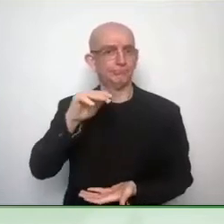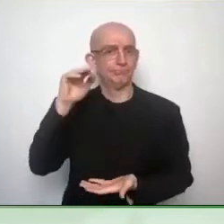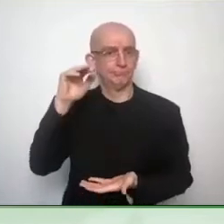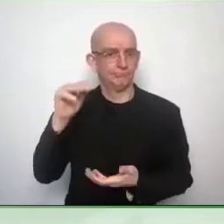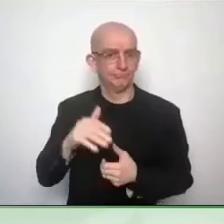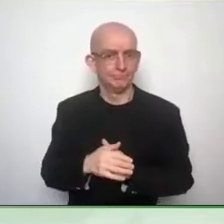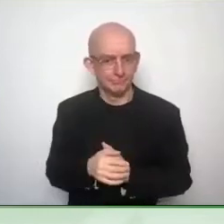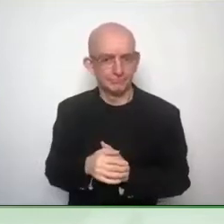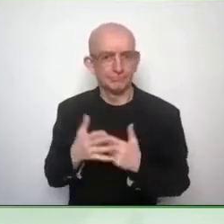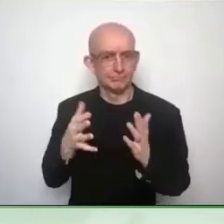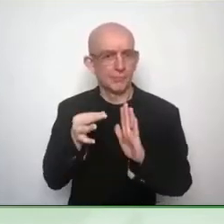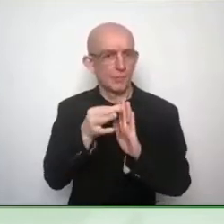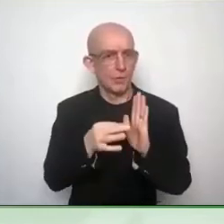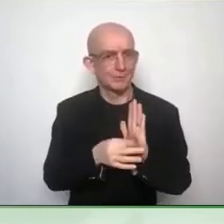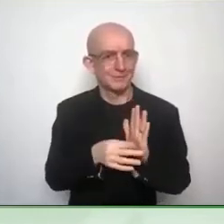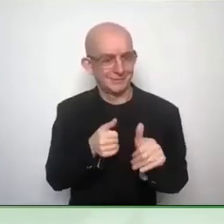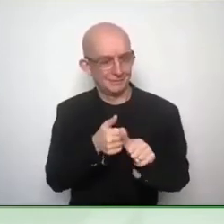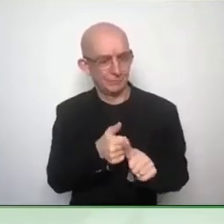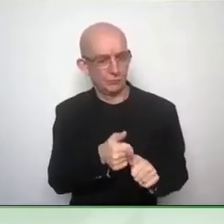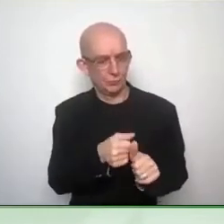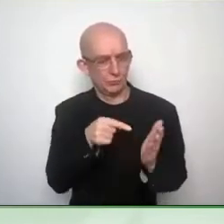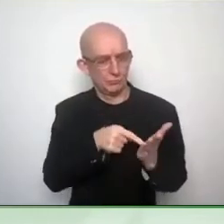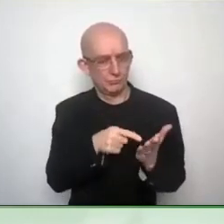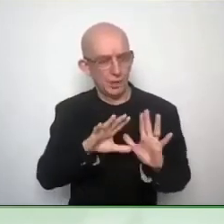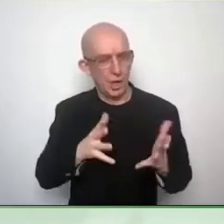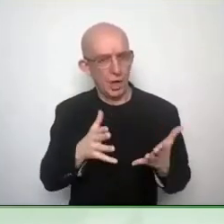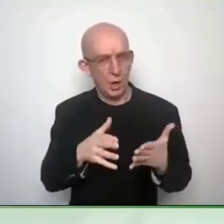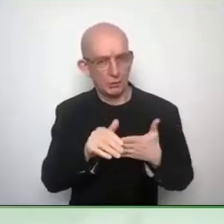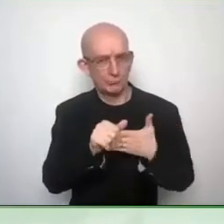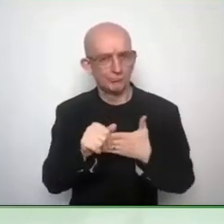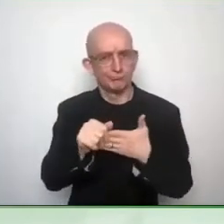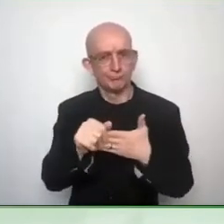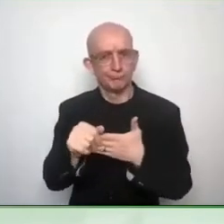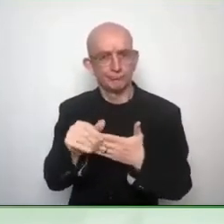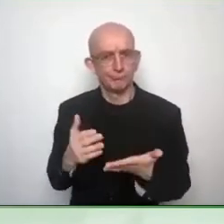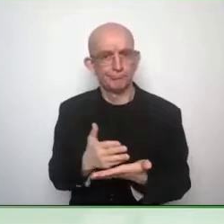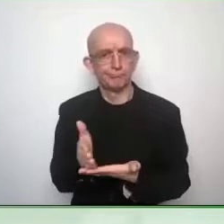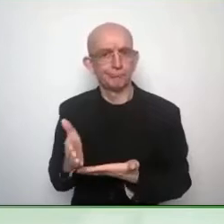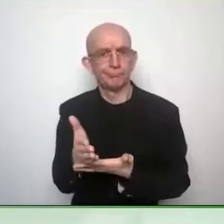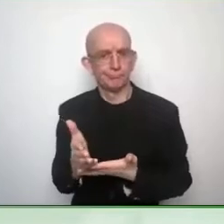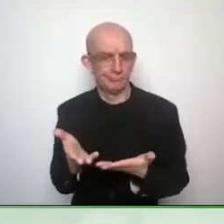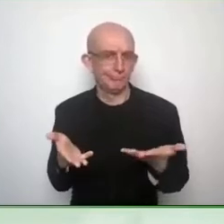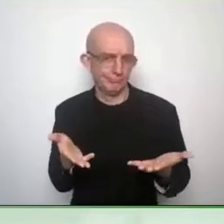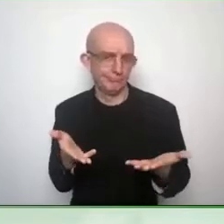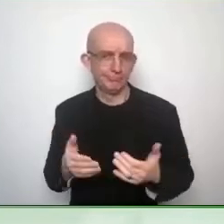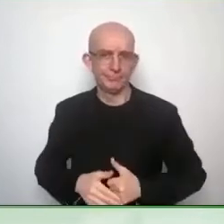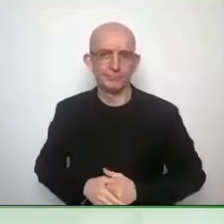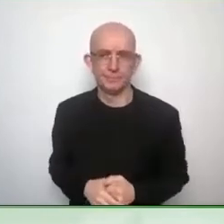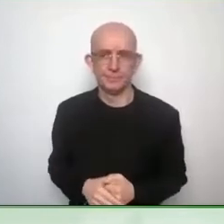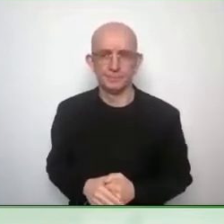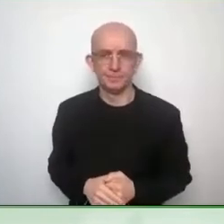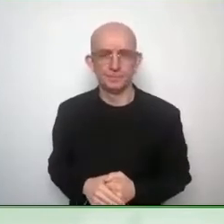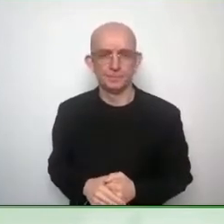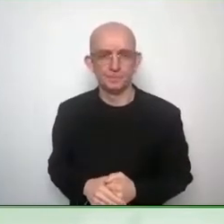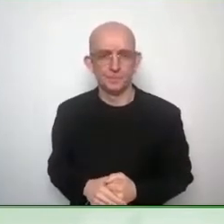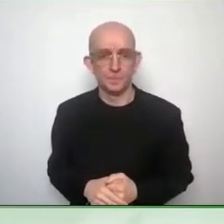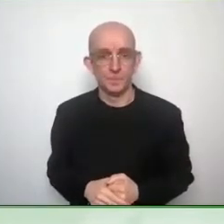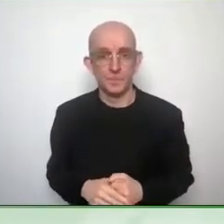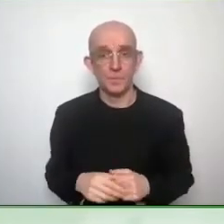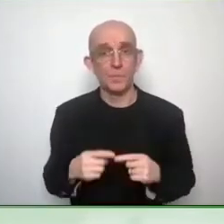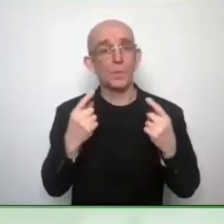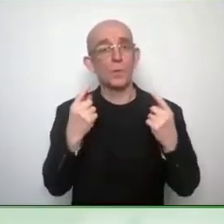Wonderful. Okay. So I heard that you are also organizing a big conference in July already, the